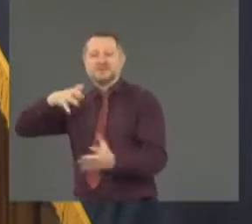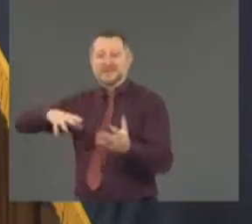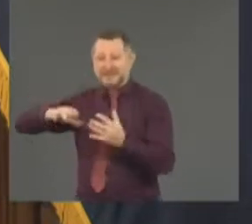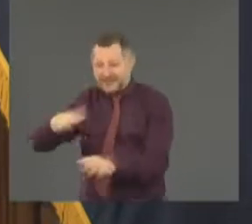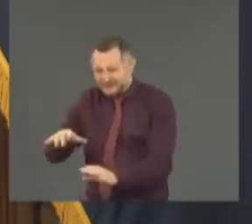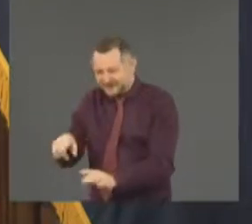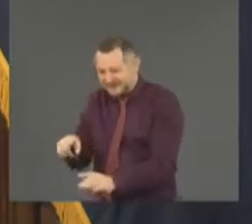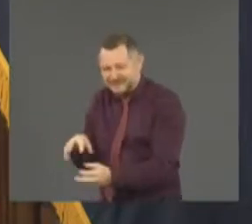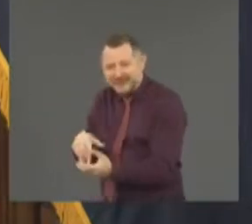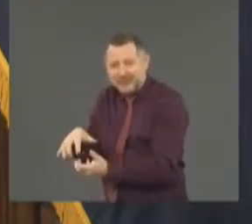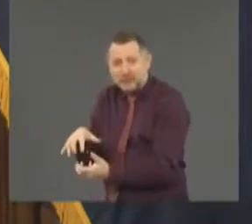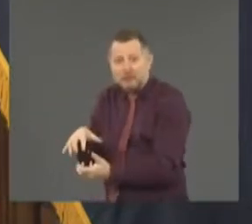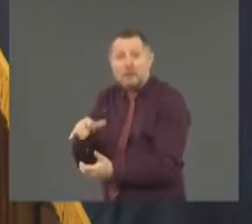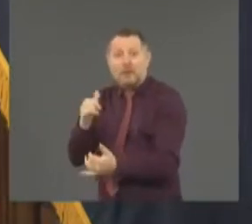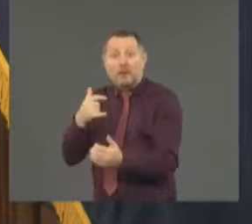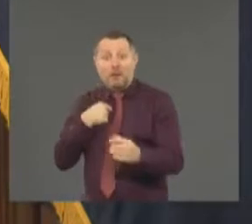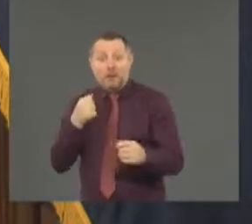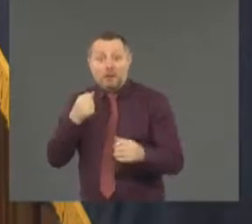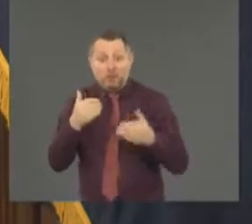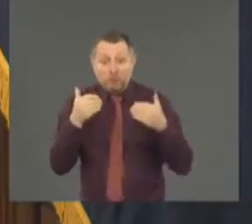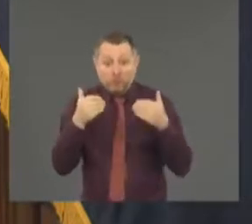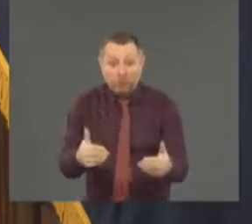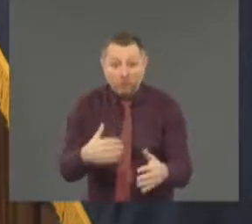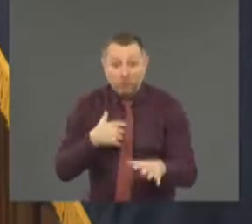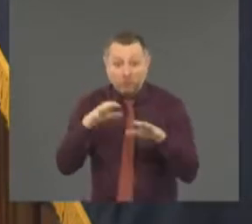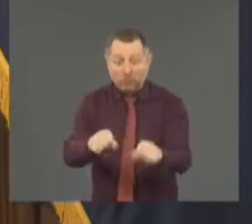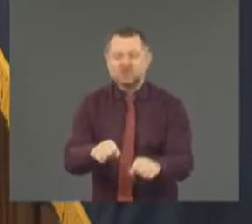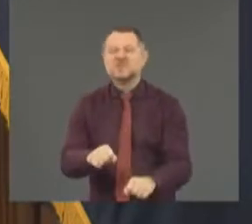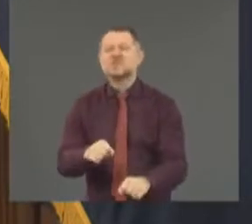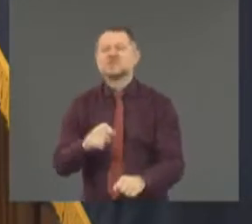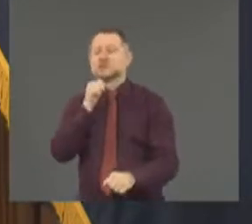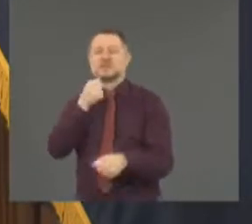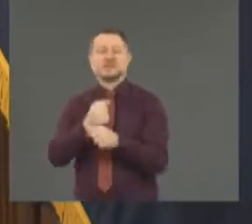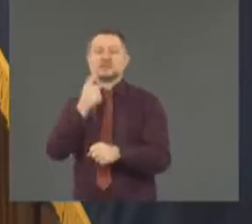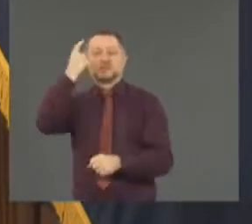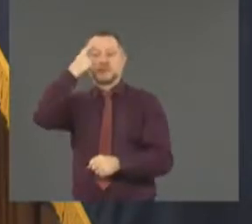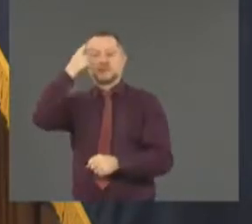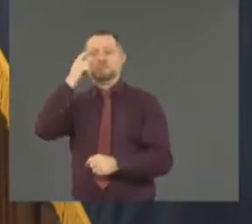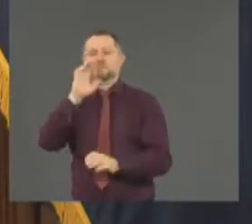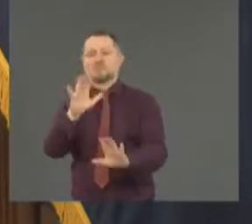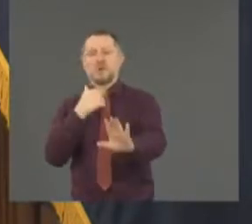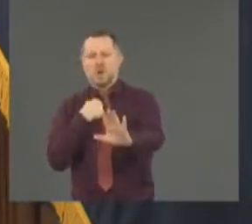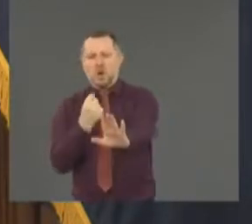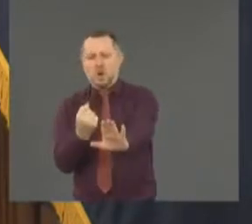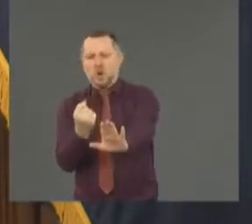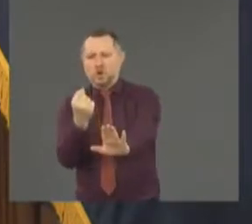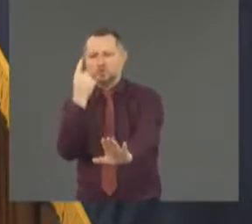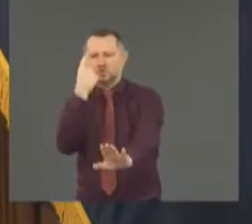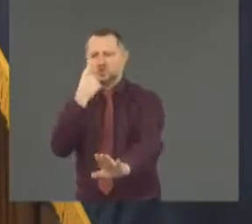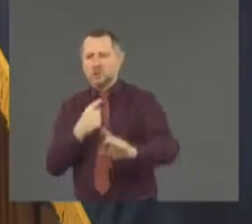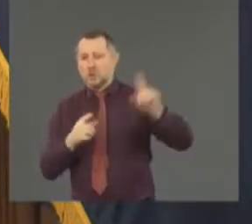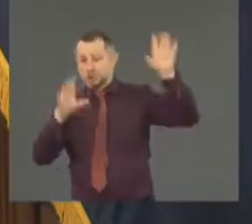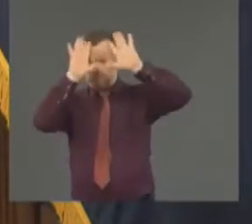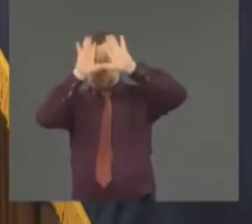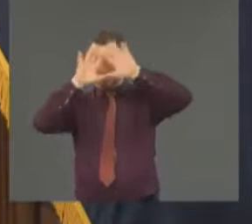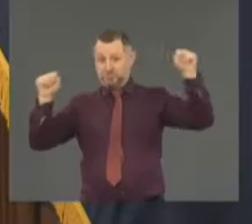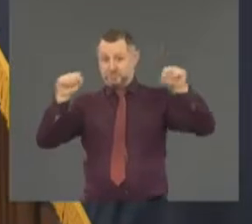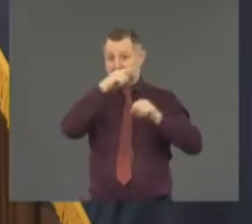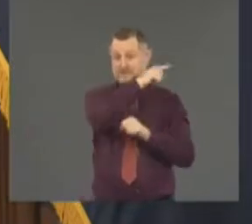think that makes any sense. I understand the president's political point.